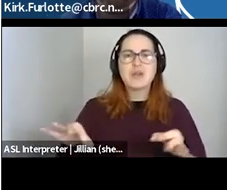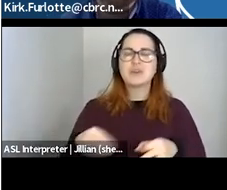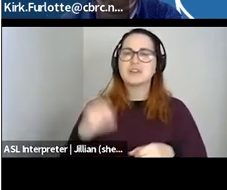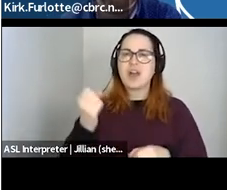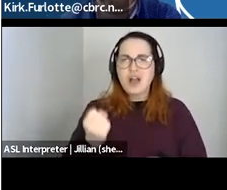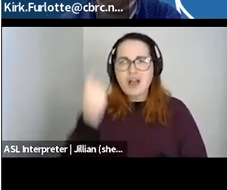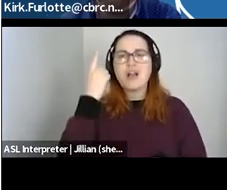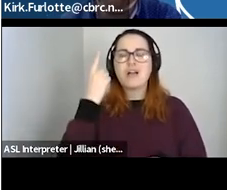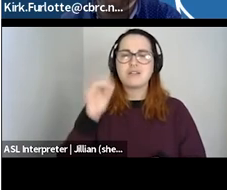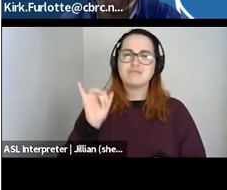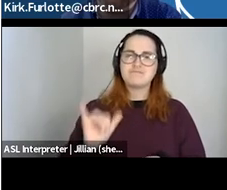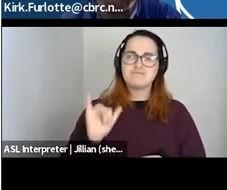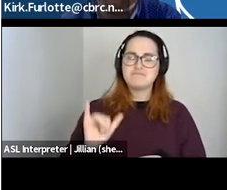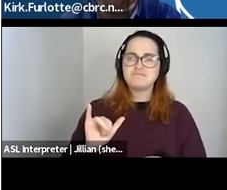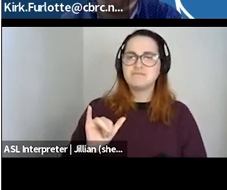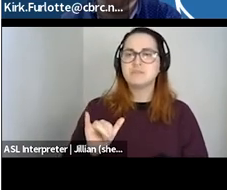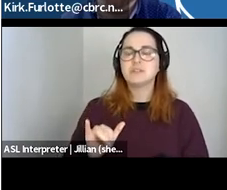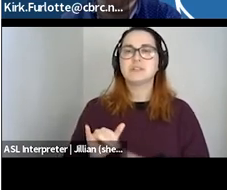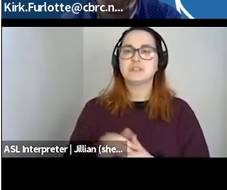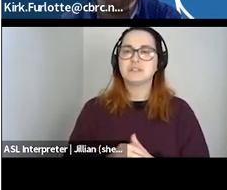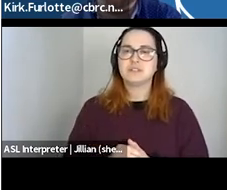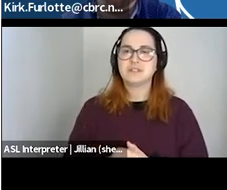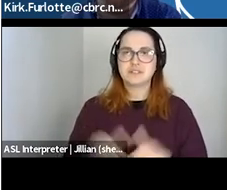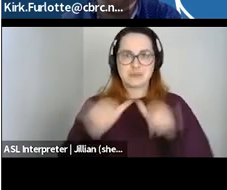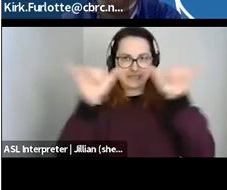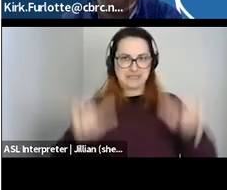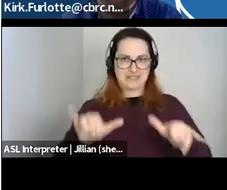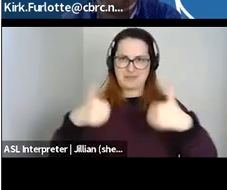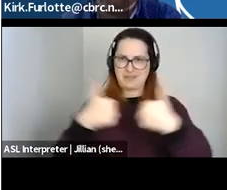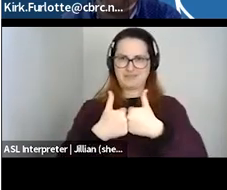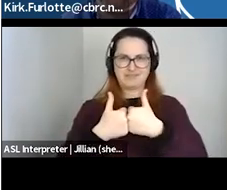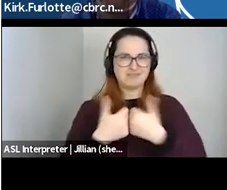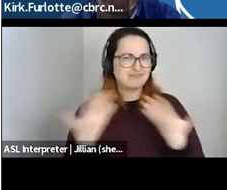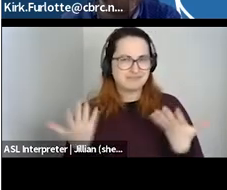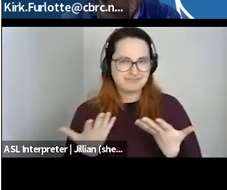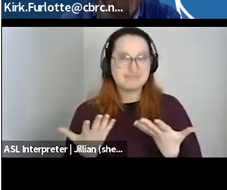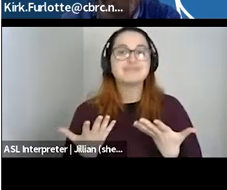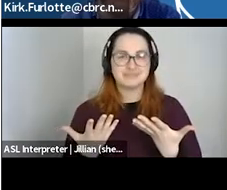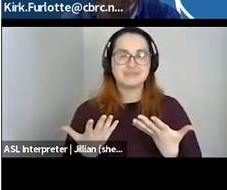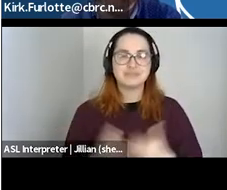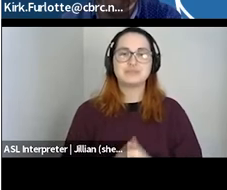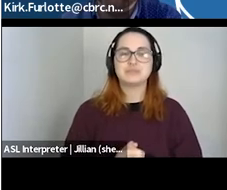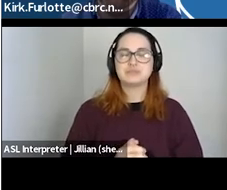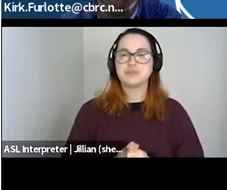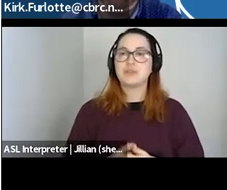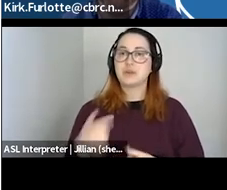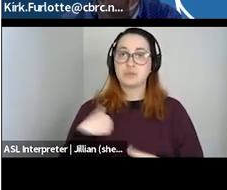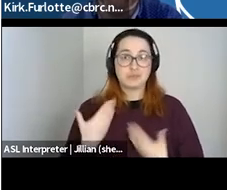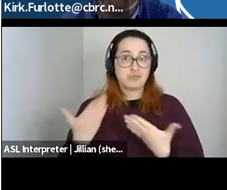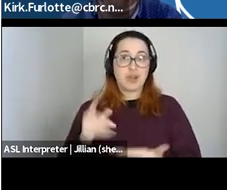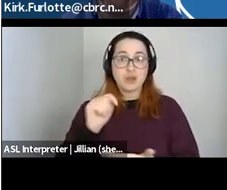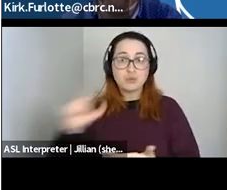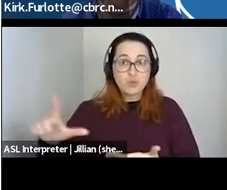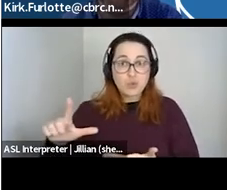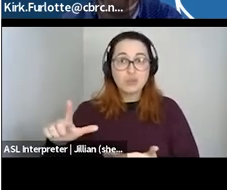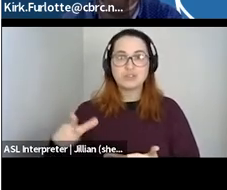of systemic challenges. Then we give them some tools and resources to develop and design